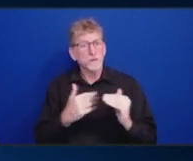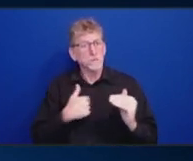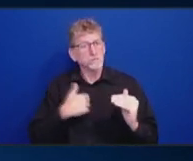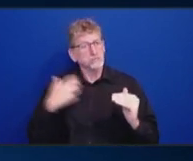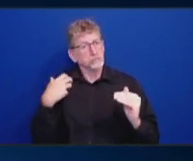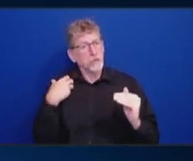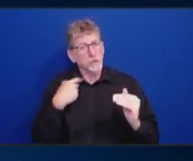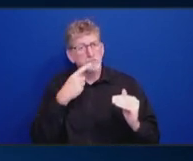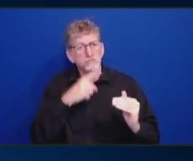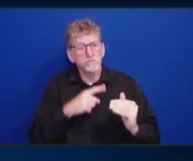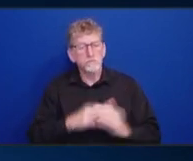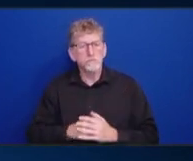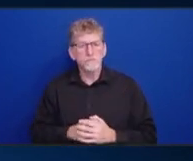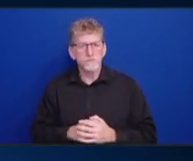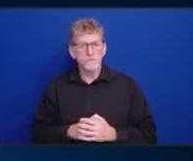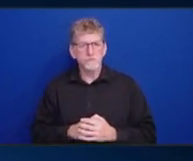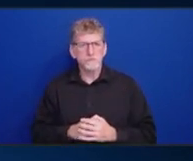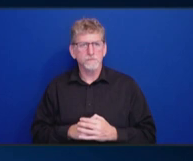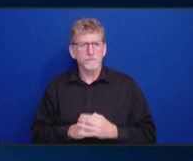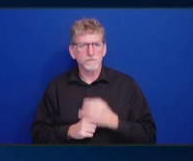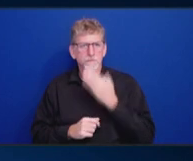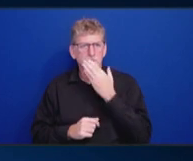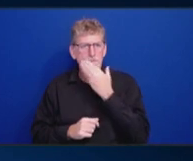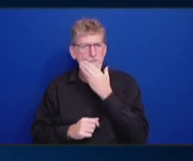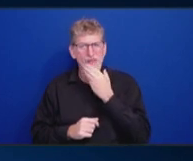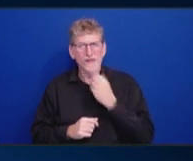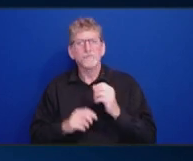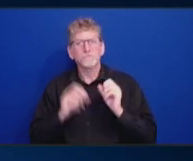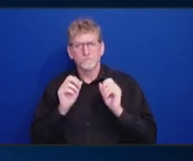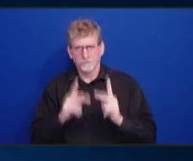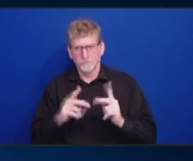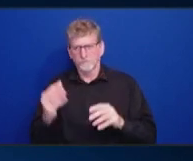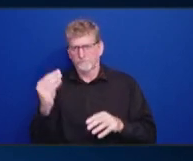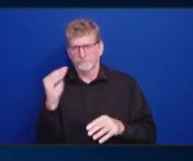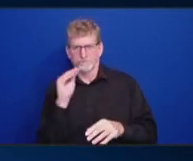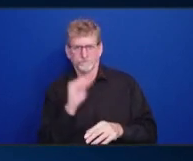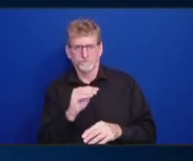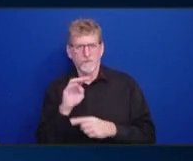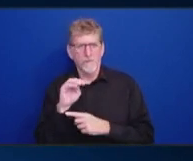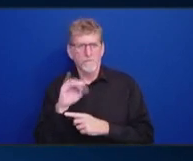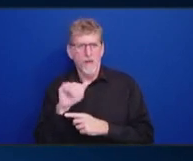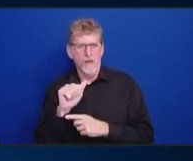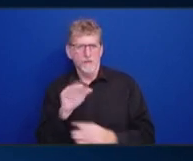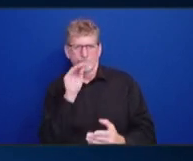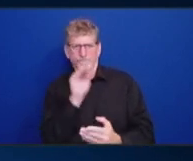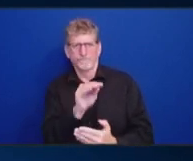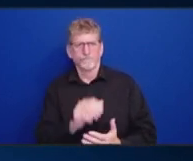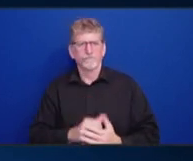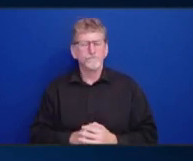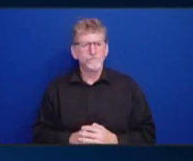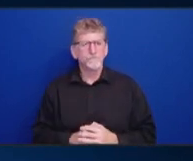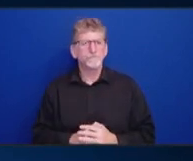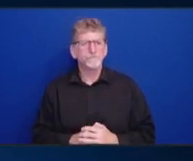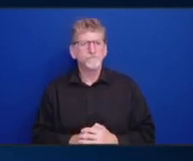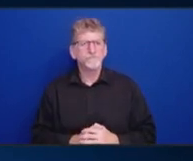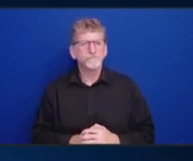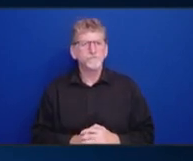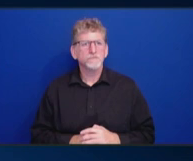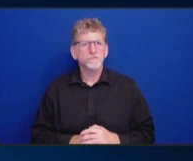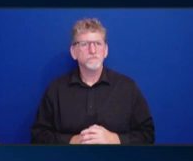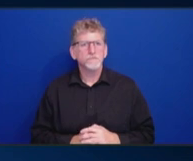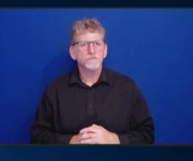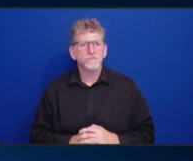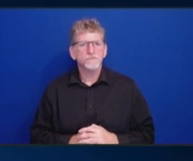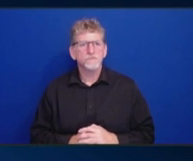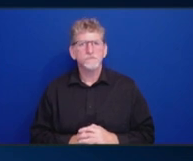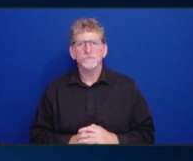equity? Yeah. Okay, great. Let's put Mia on there. And I believe Sarah would like to do data